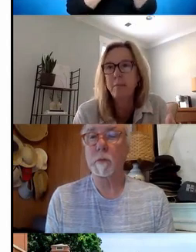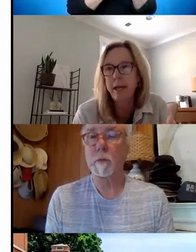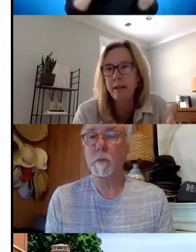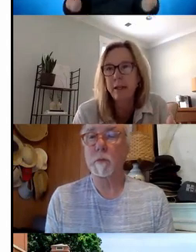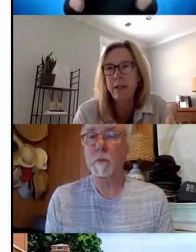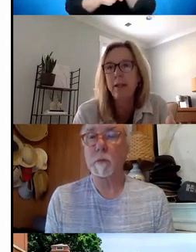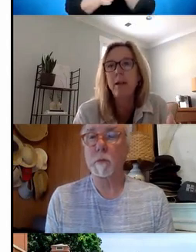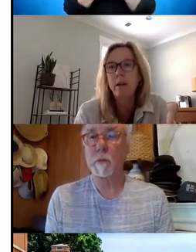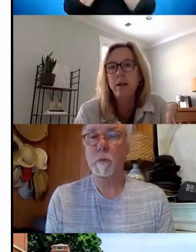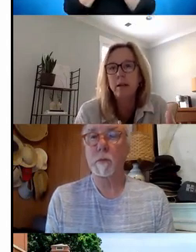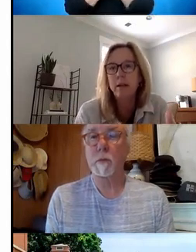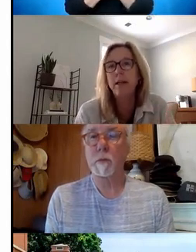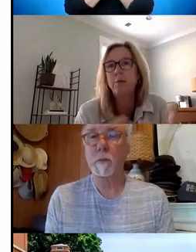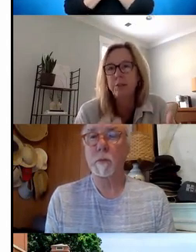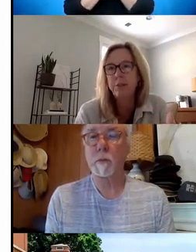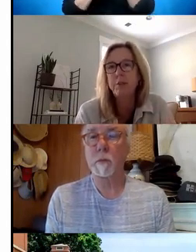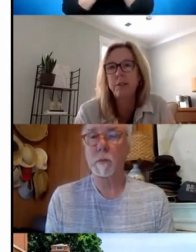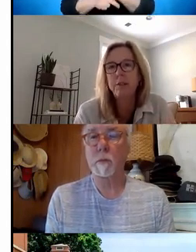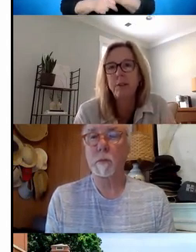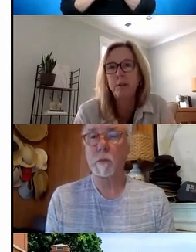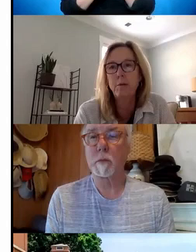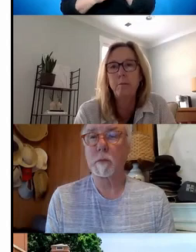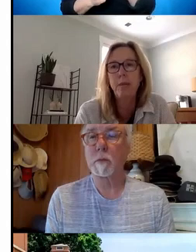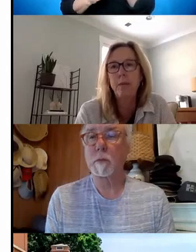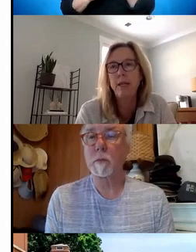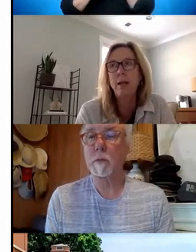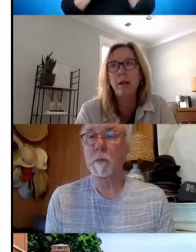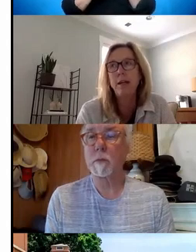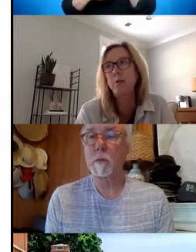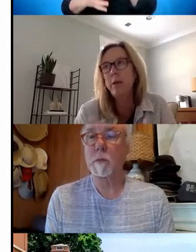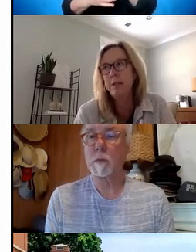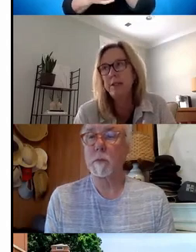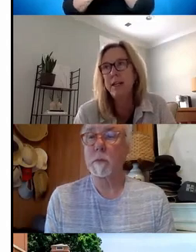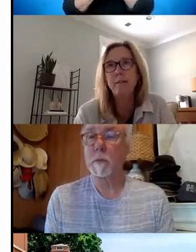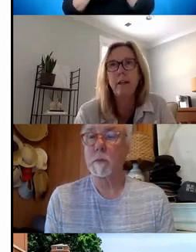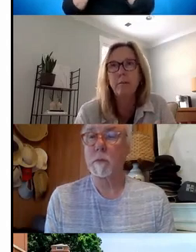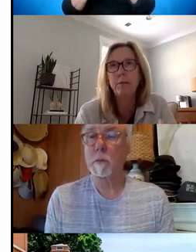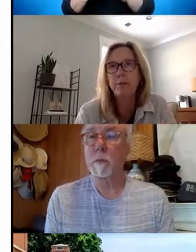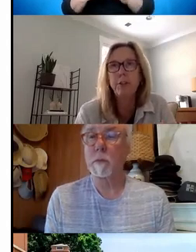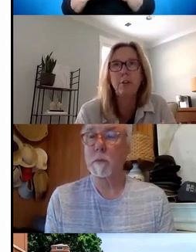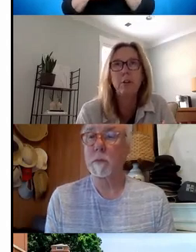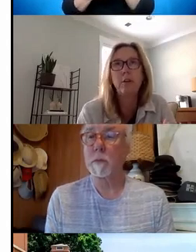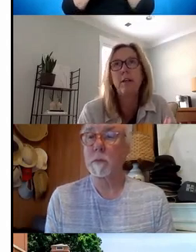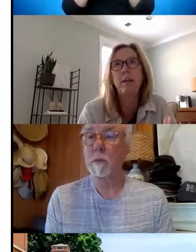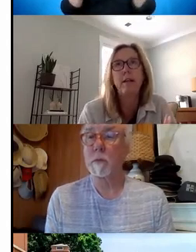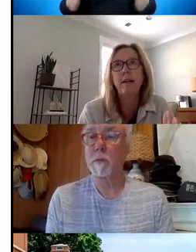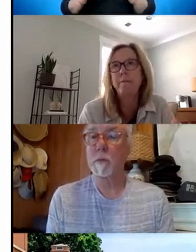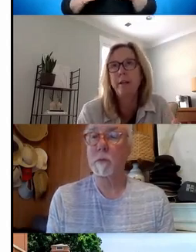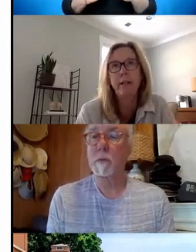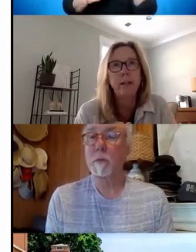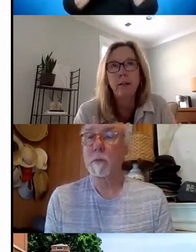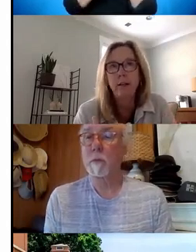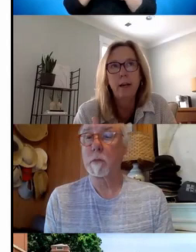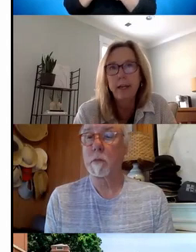systematically connect with students. So maybe I know one state developed a brochure and at